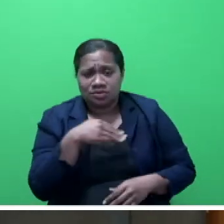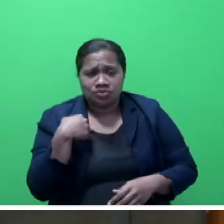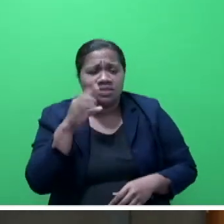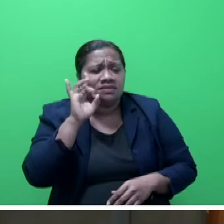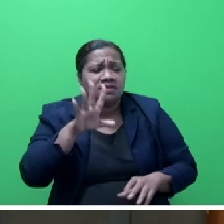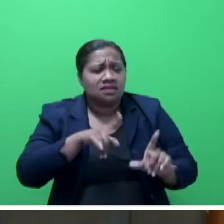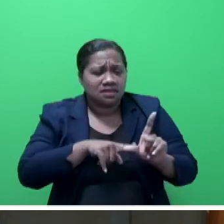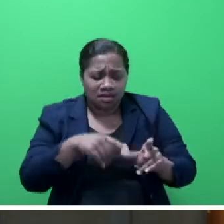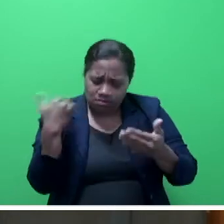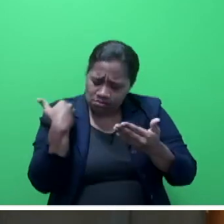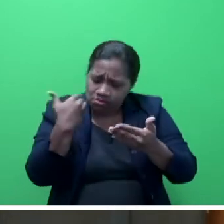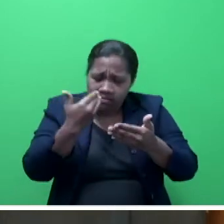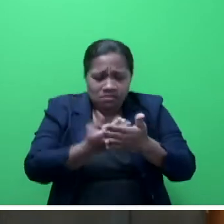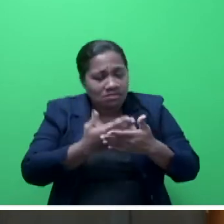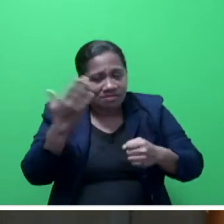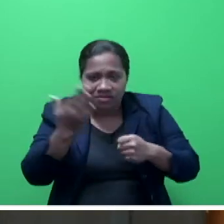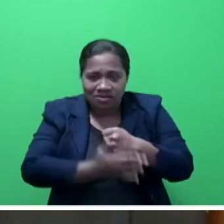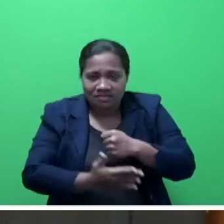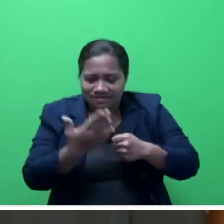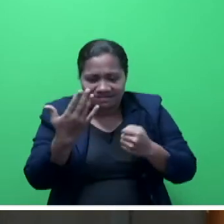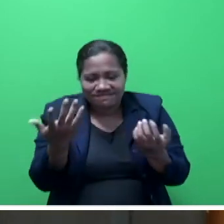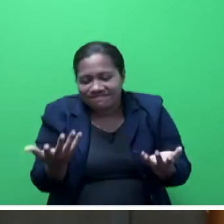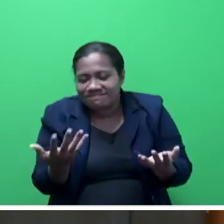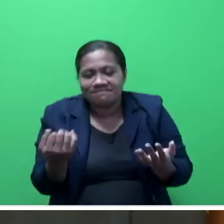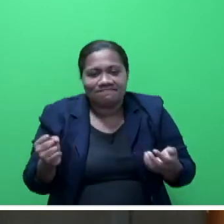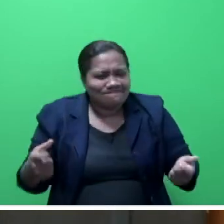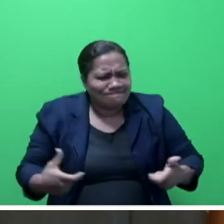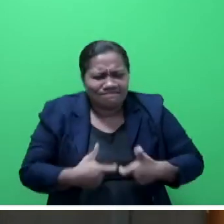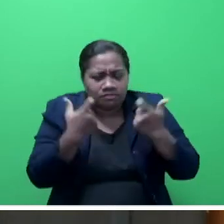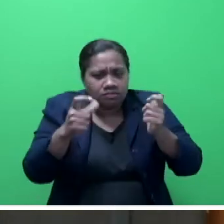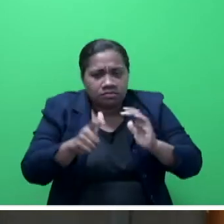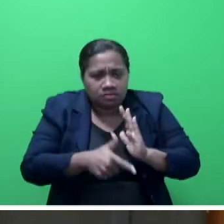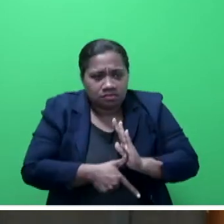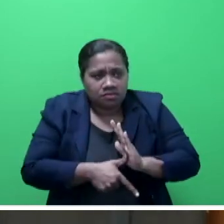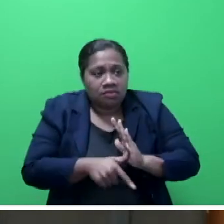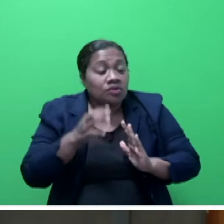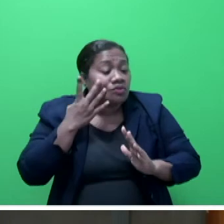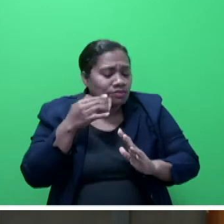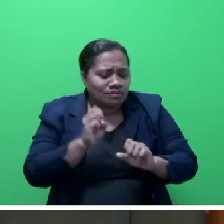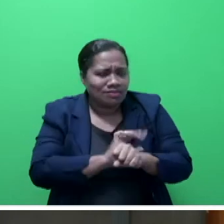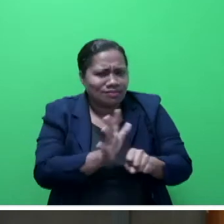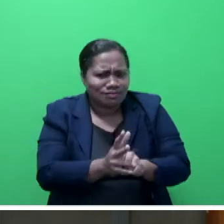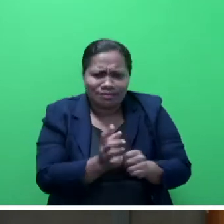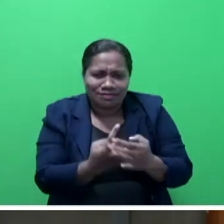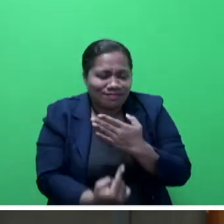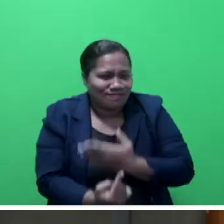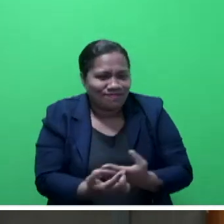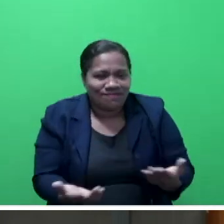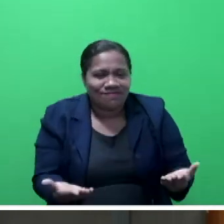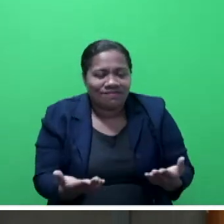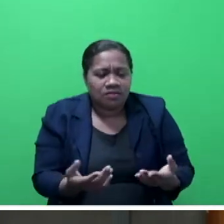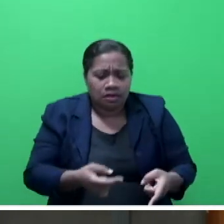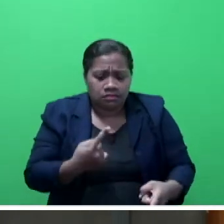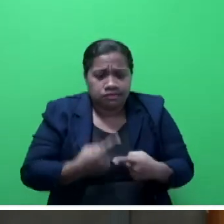has never faced the most challenging times as it did during this pandemic period and immediately